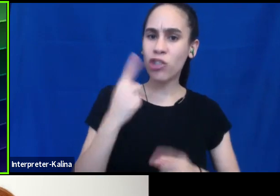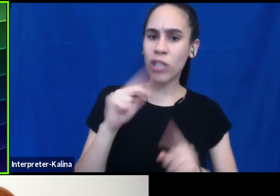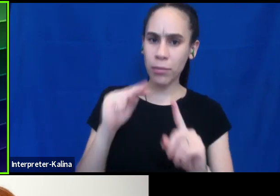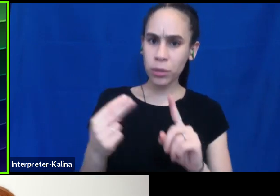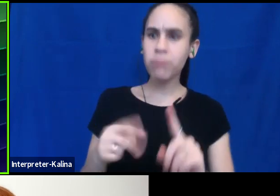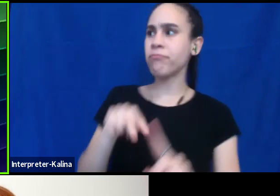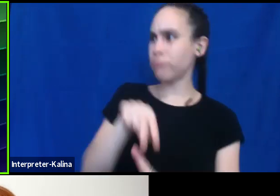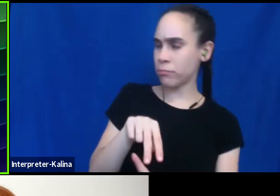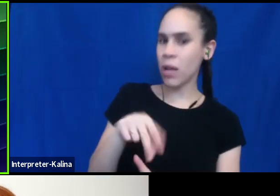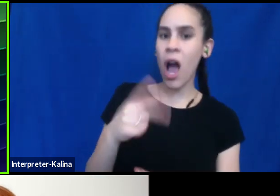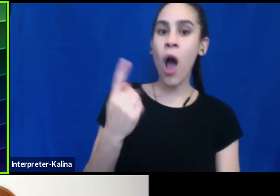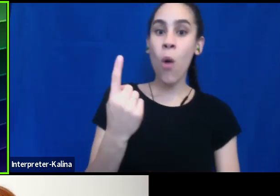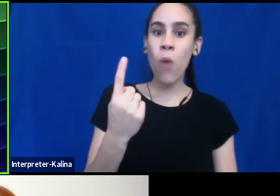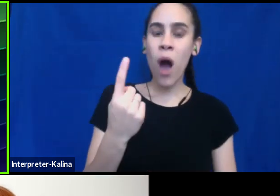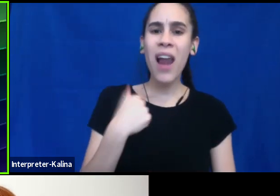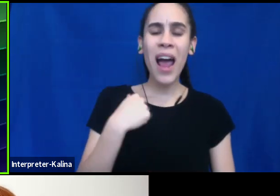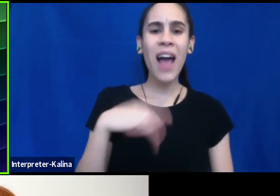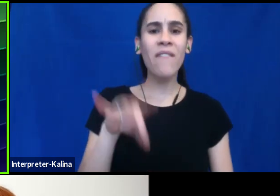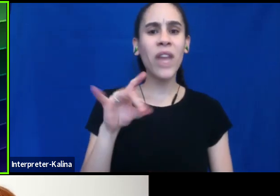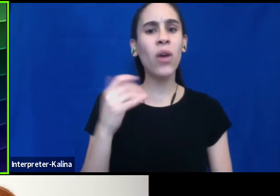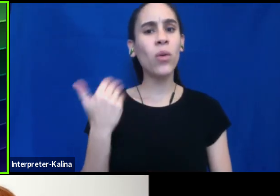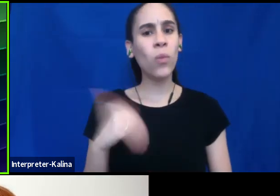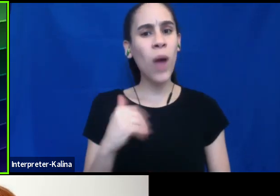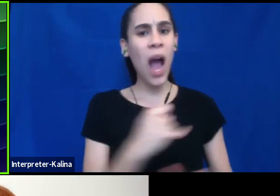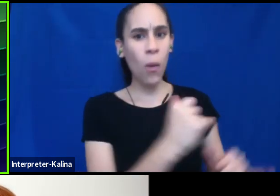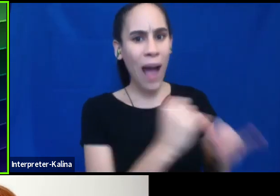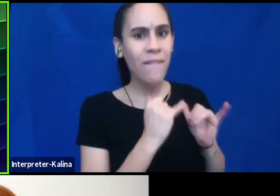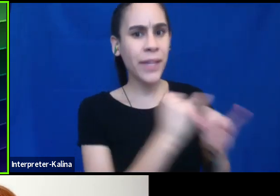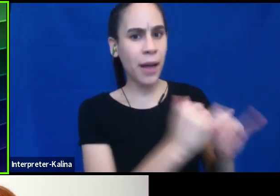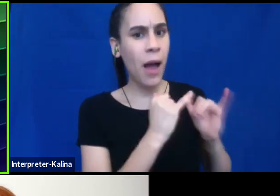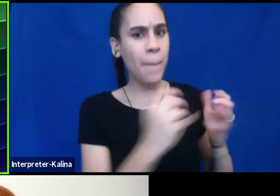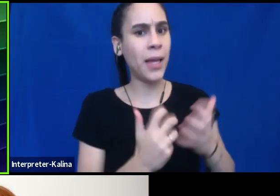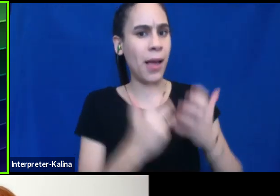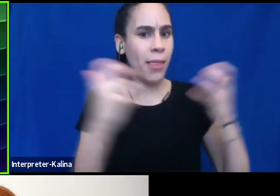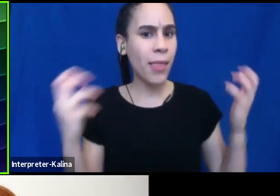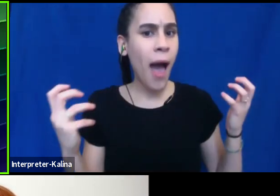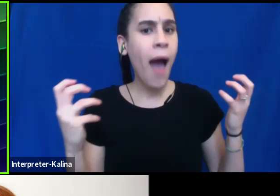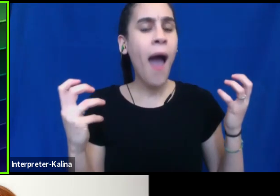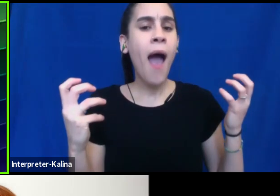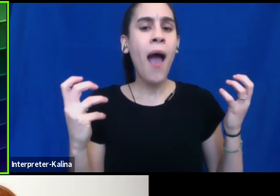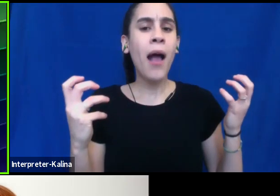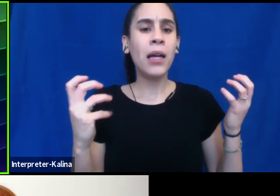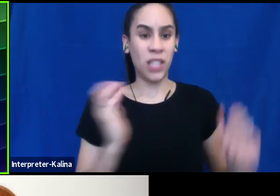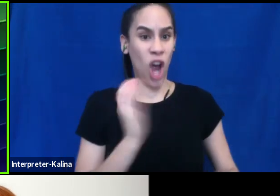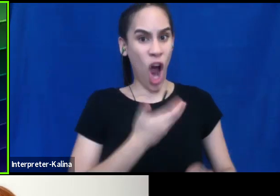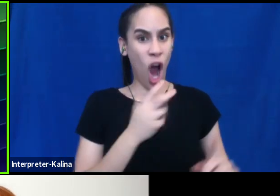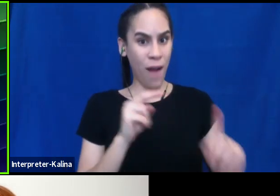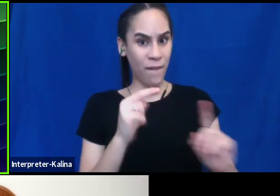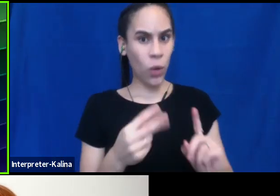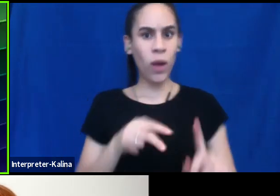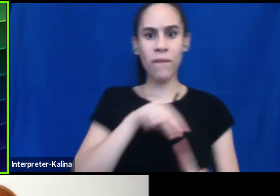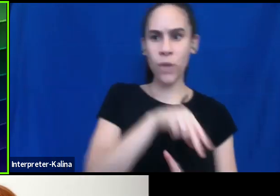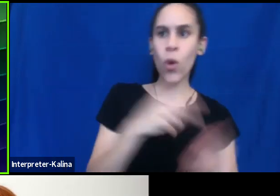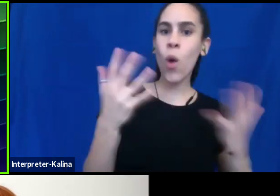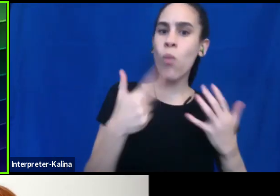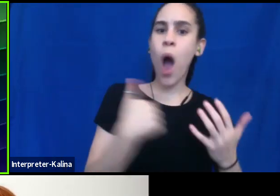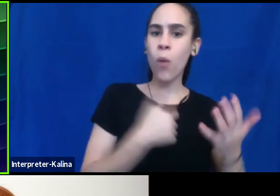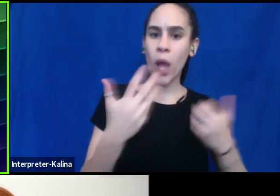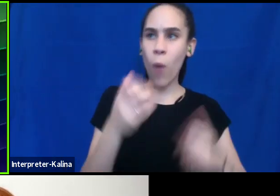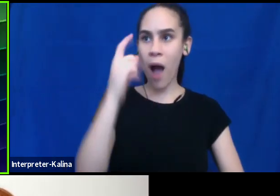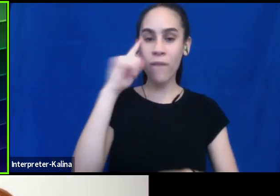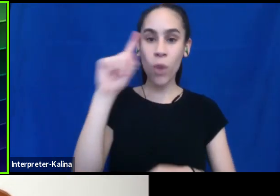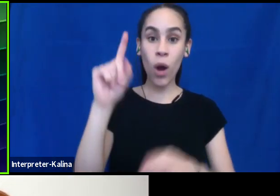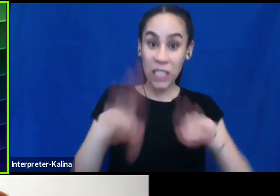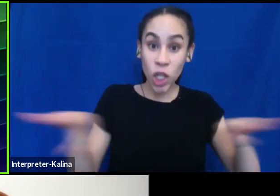for me was how much we had in common. Like we were coming at our, our views, what we wanted for the world and what we wanted for children